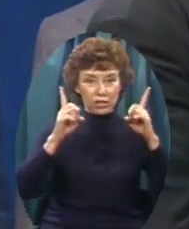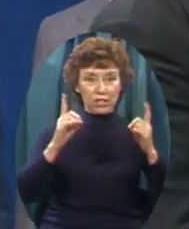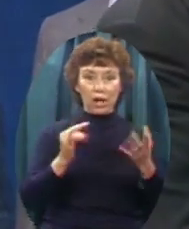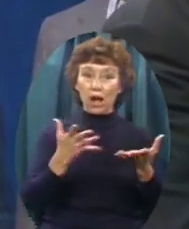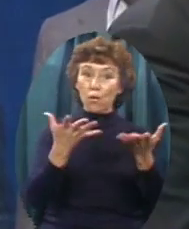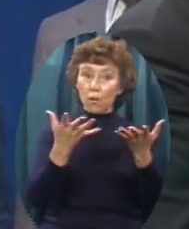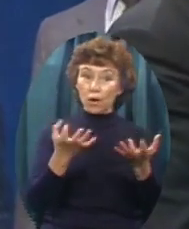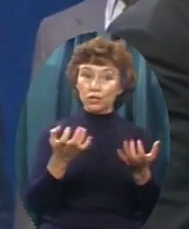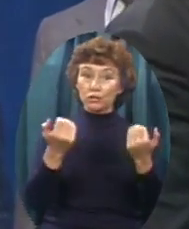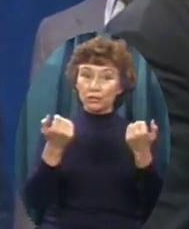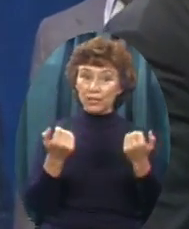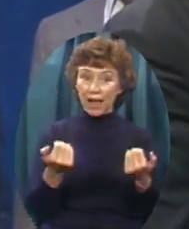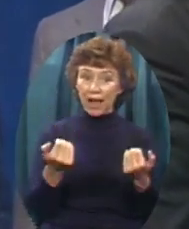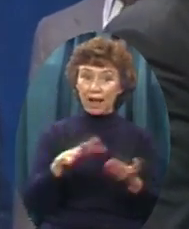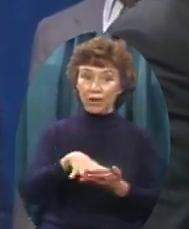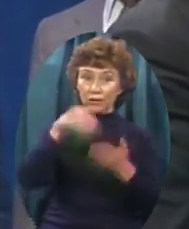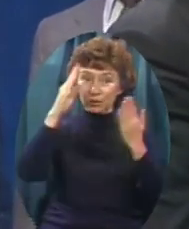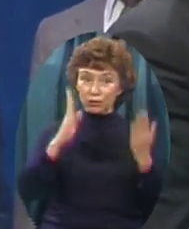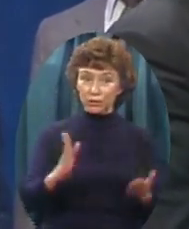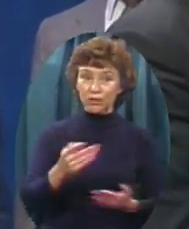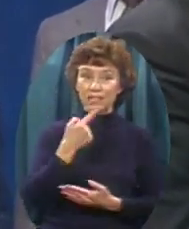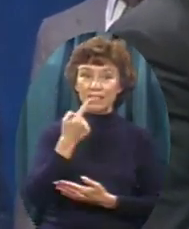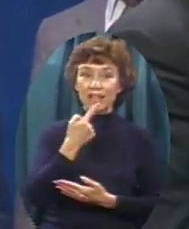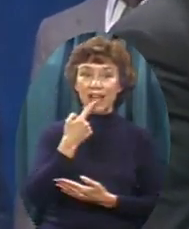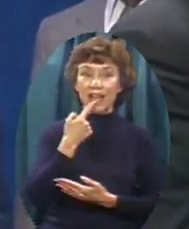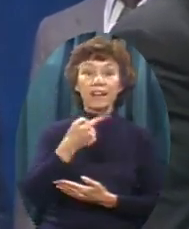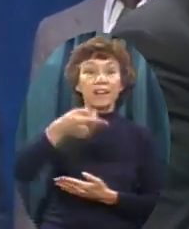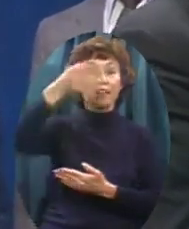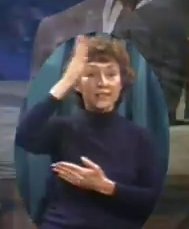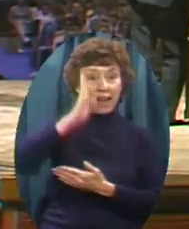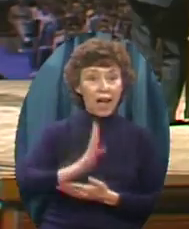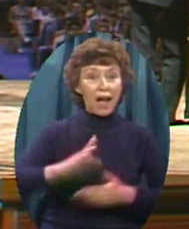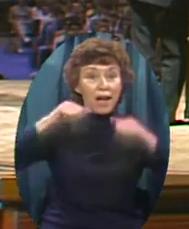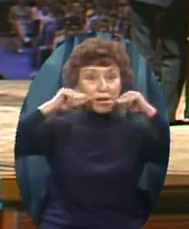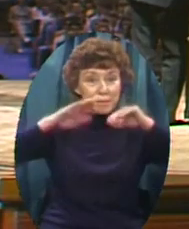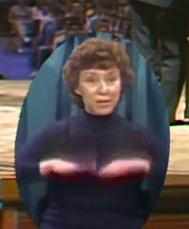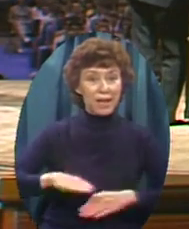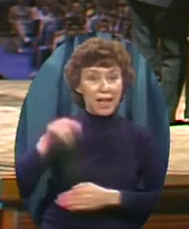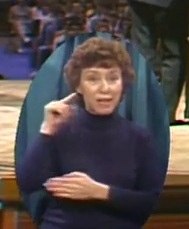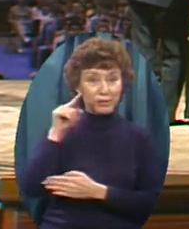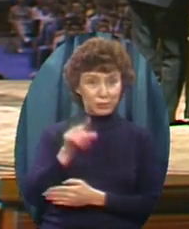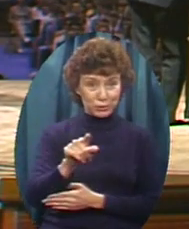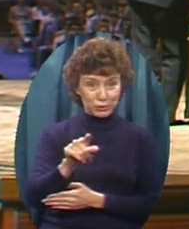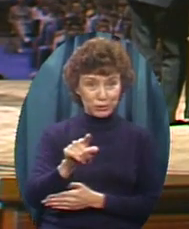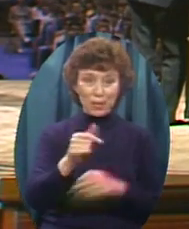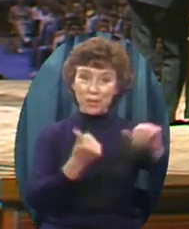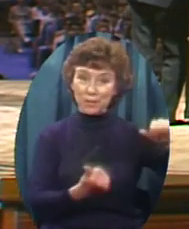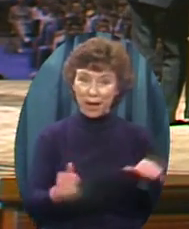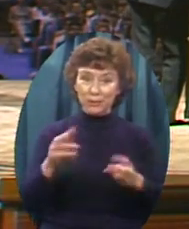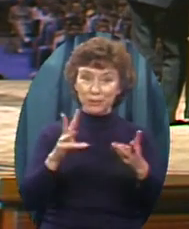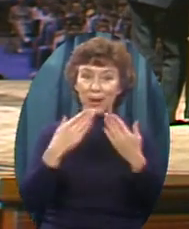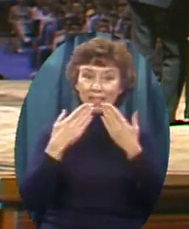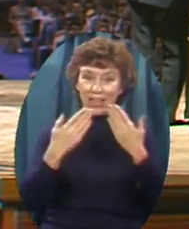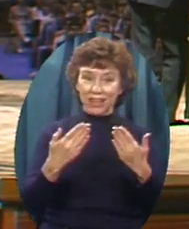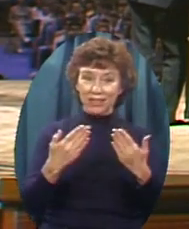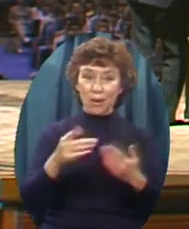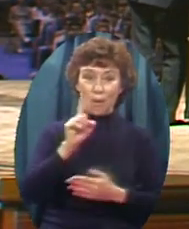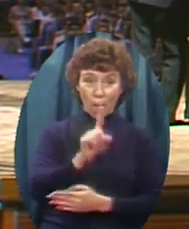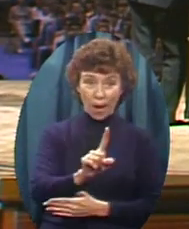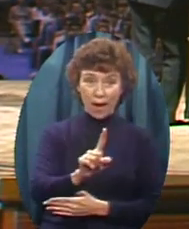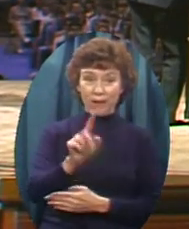at the count of three, not to say thank you, let's say God bless you. I mean really the Baptist way. Ready? One,